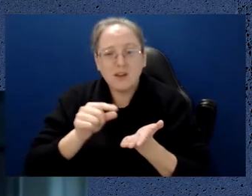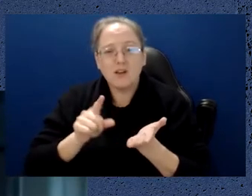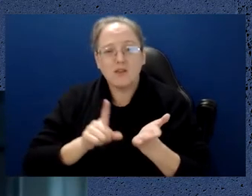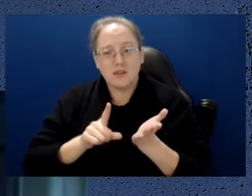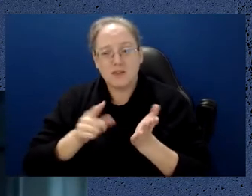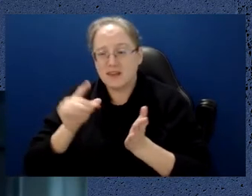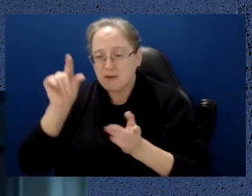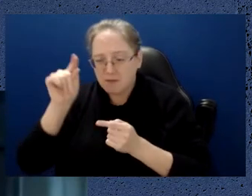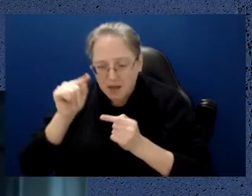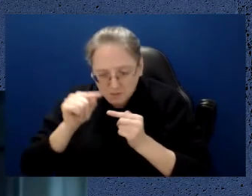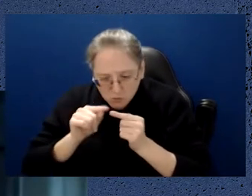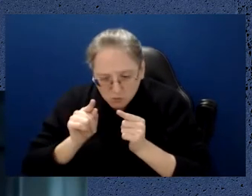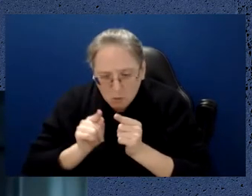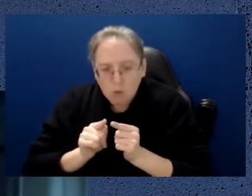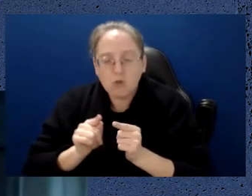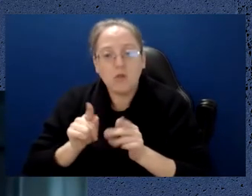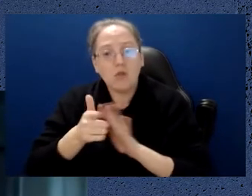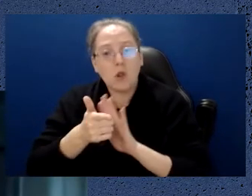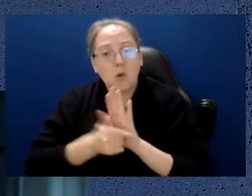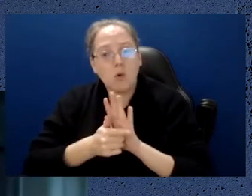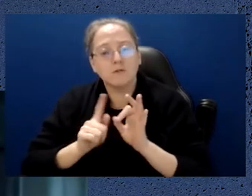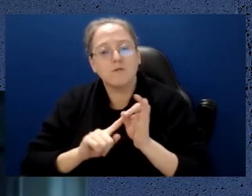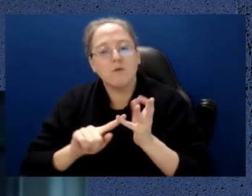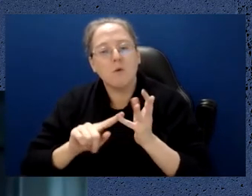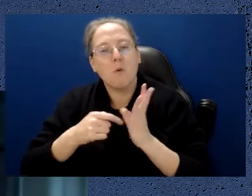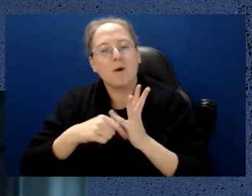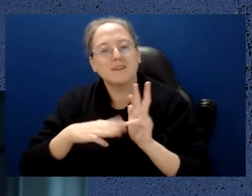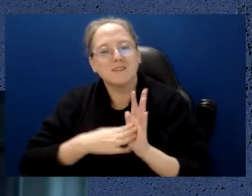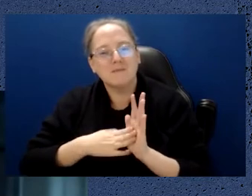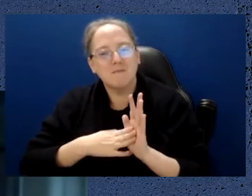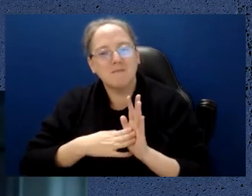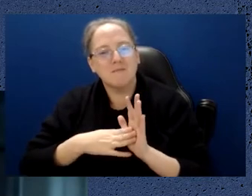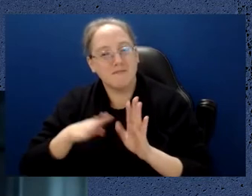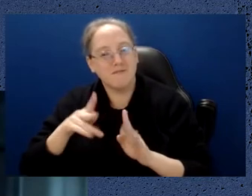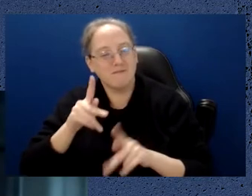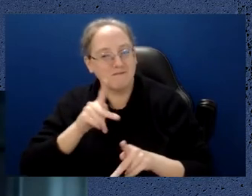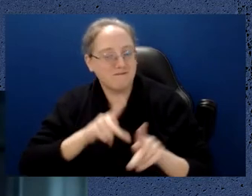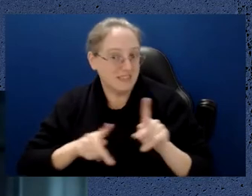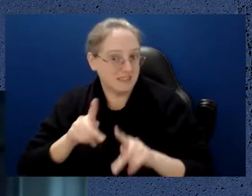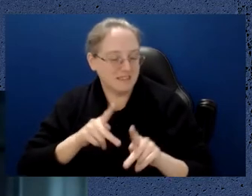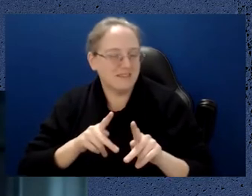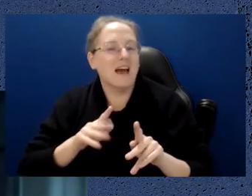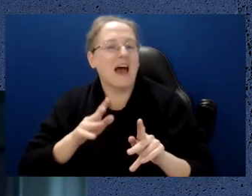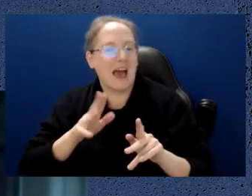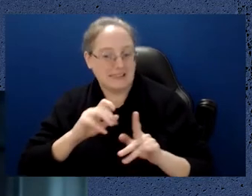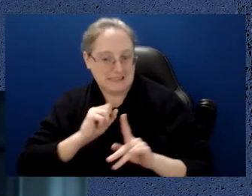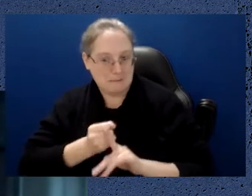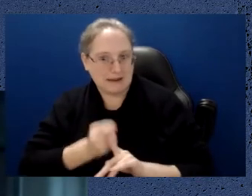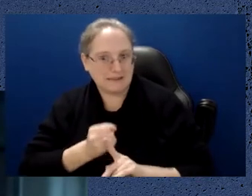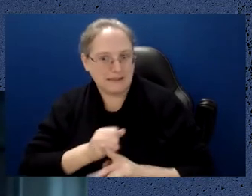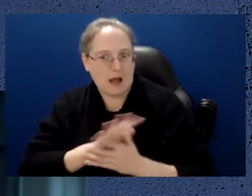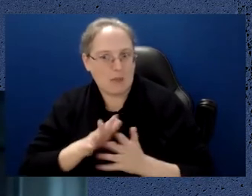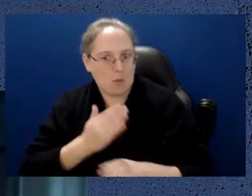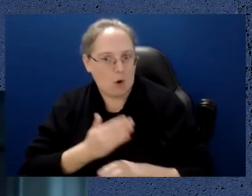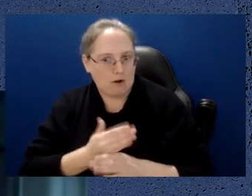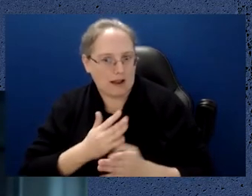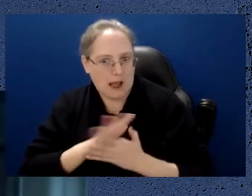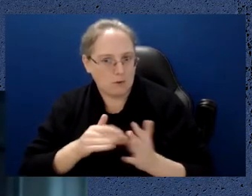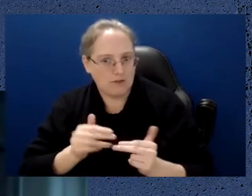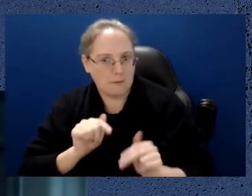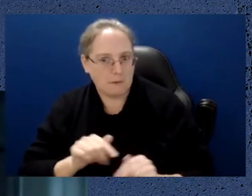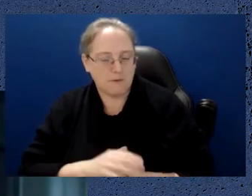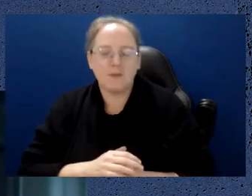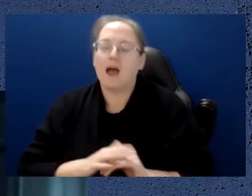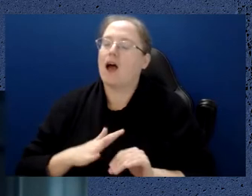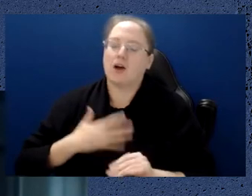starting to apply to them because they're operating almost at the scale of individual atoms. So I won't give you a description of